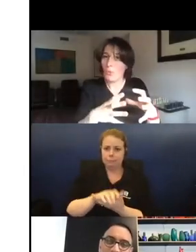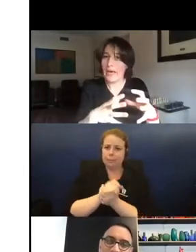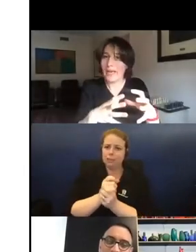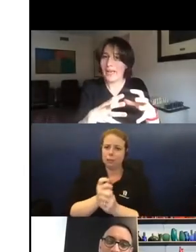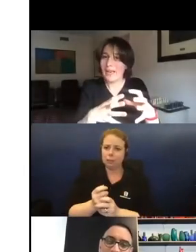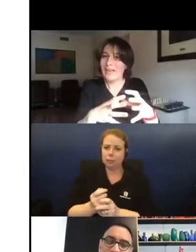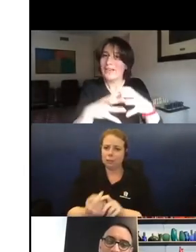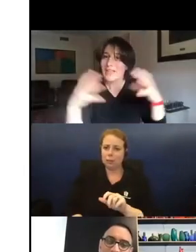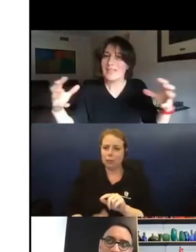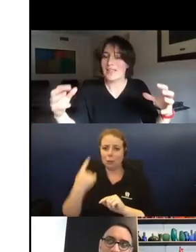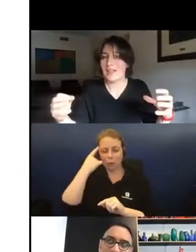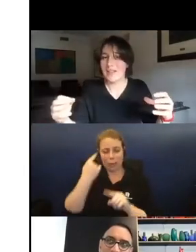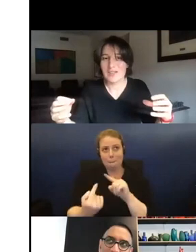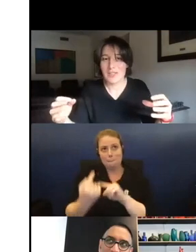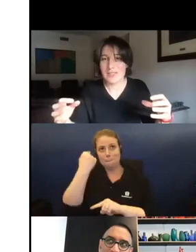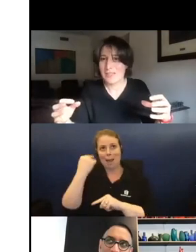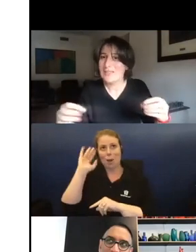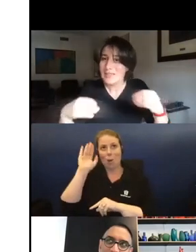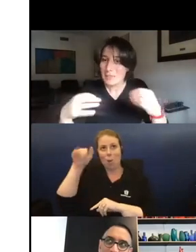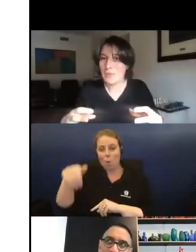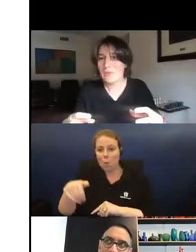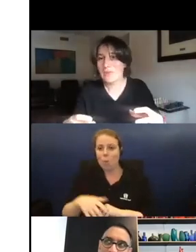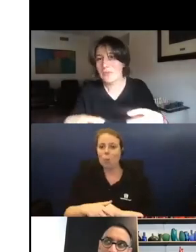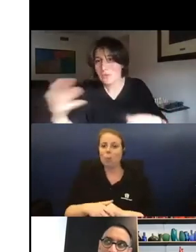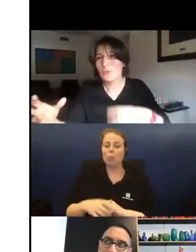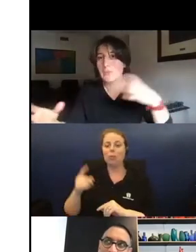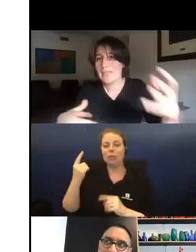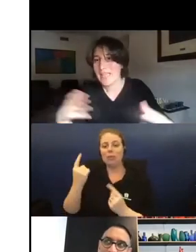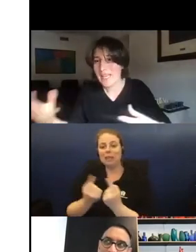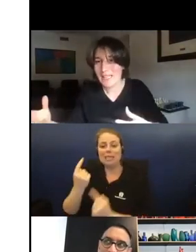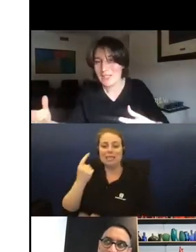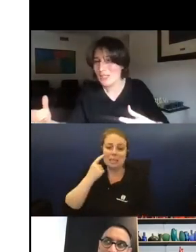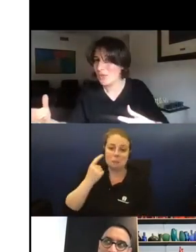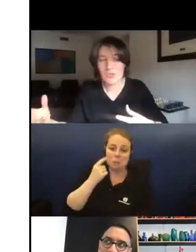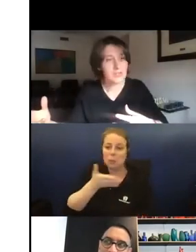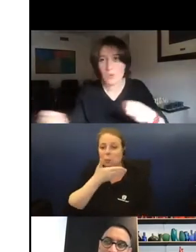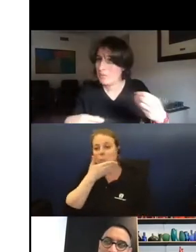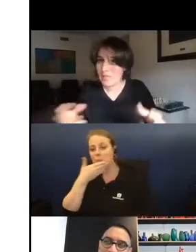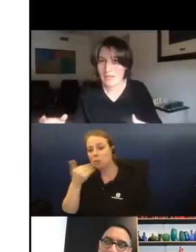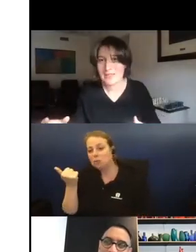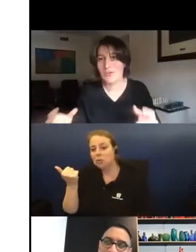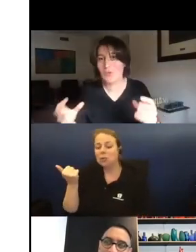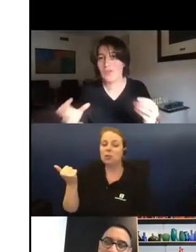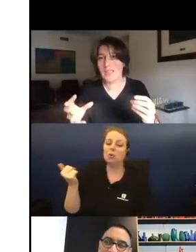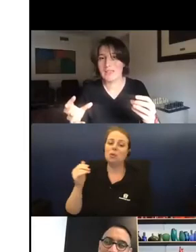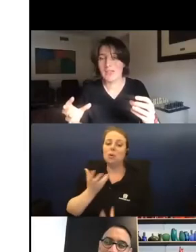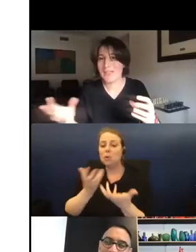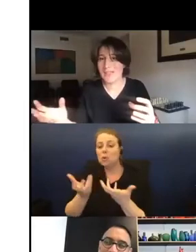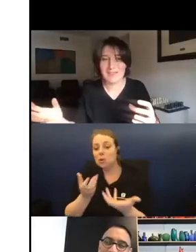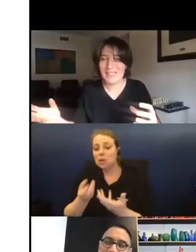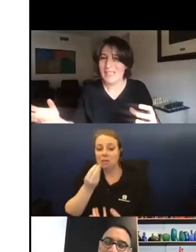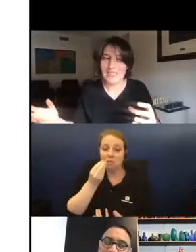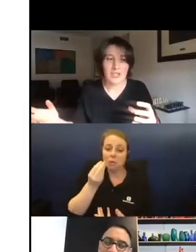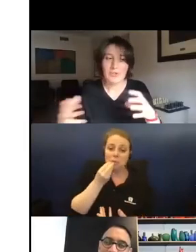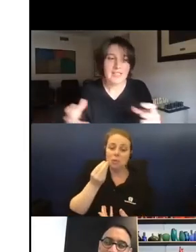home where things are just simple, beautiful, mundane, you know, just cooking meals and doing things rather